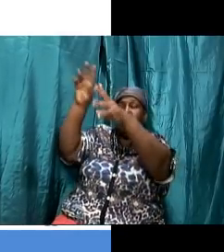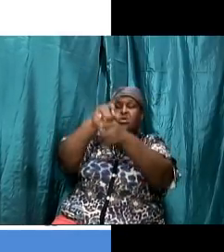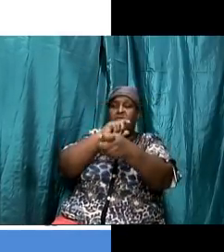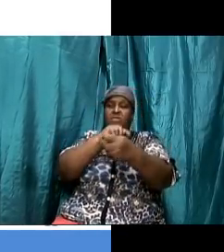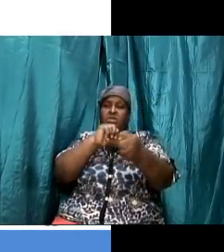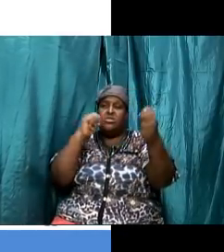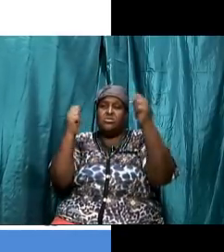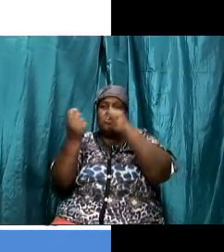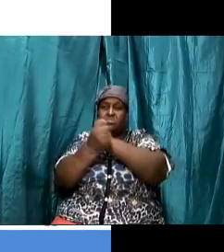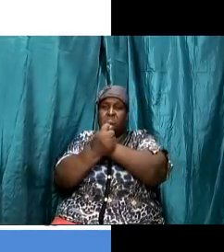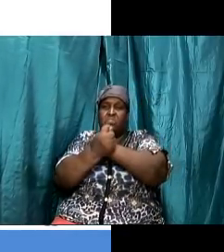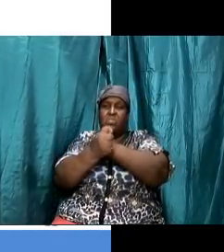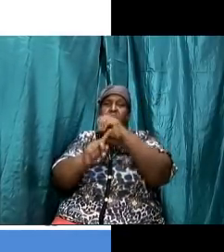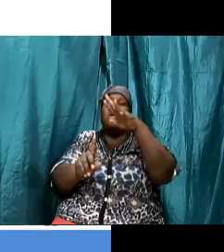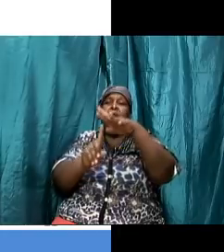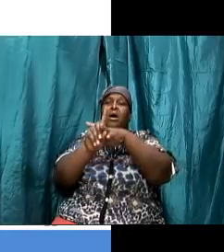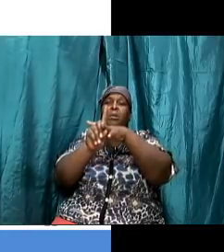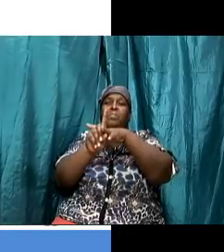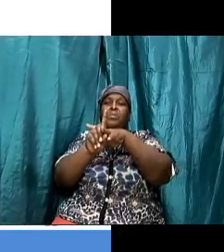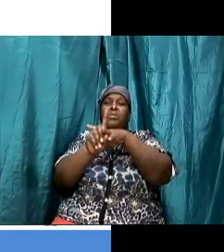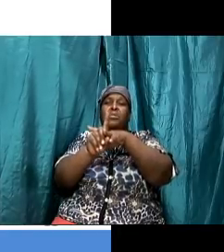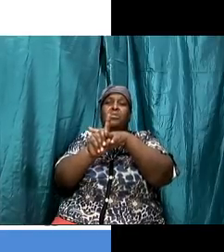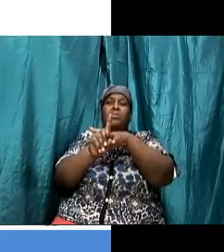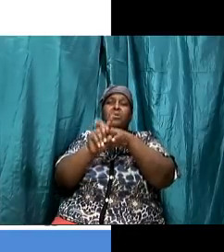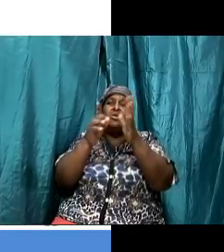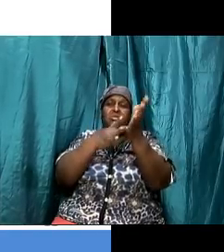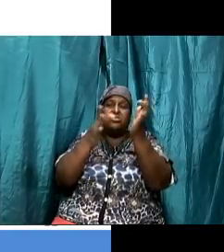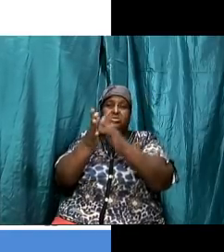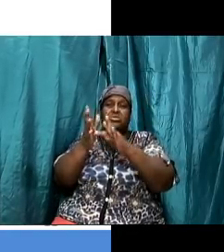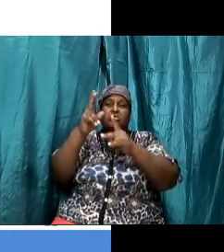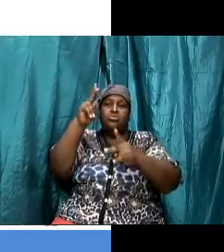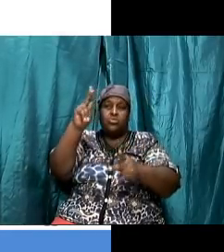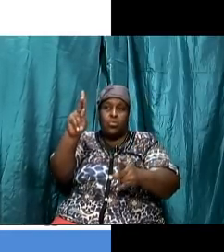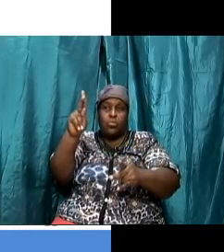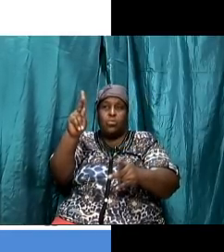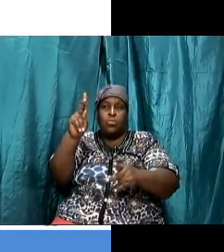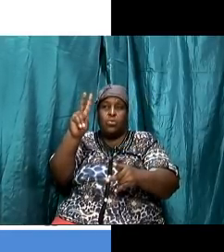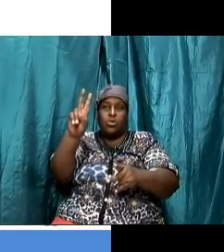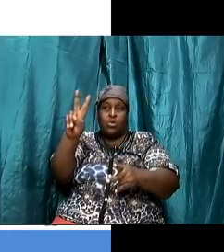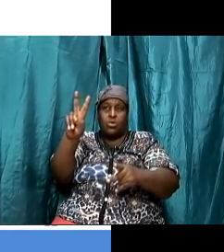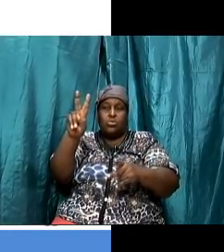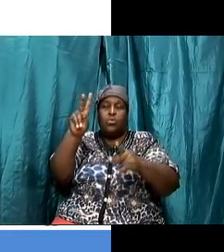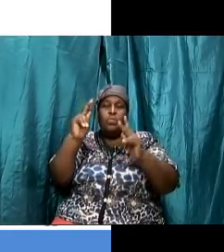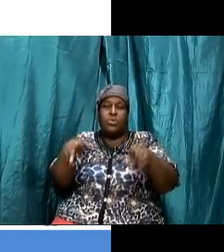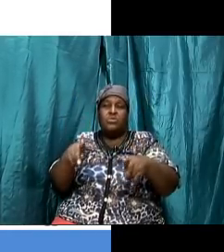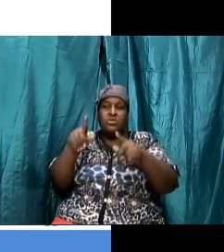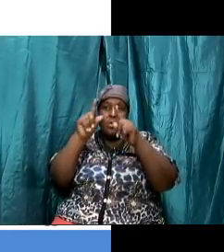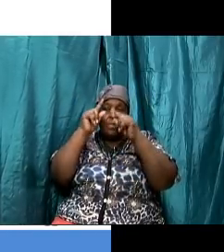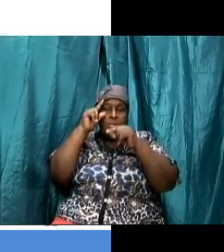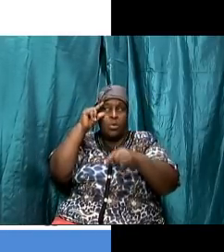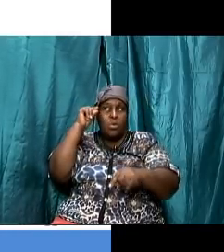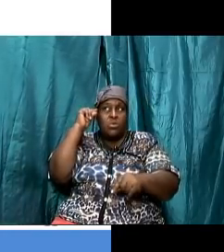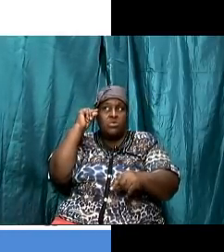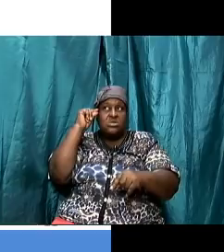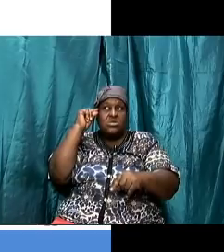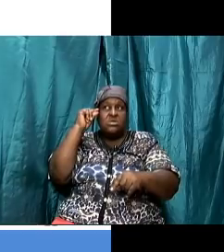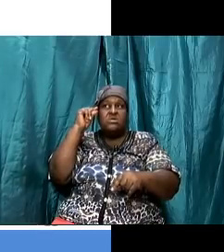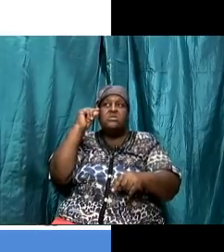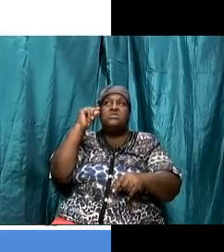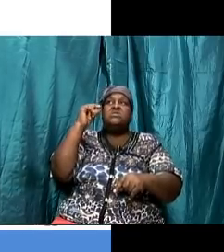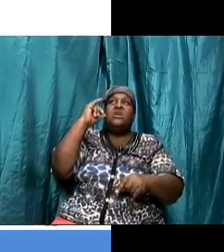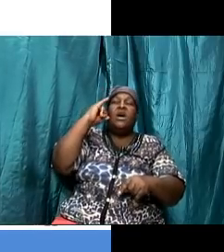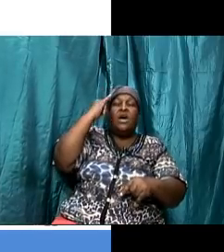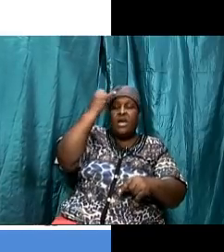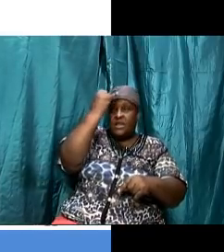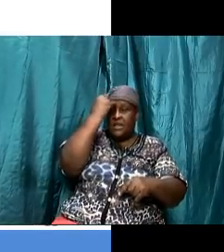there appeared to him two persons and we did speak about this last week moses and elijah we say that